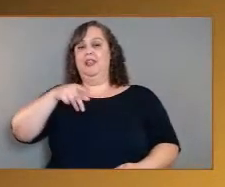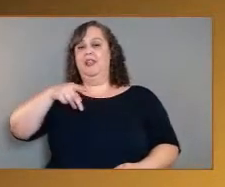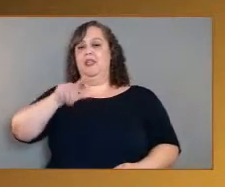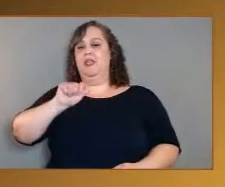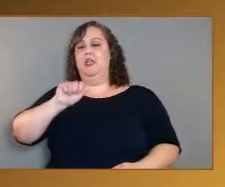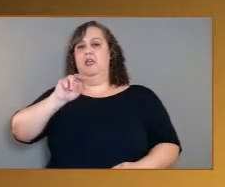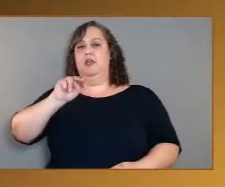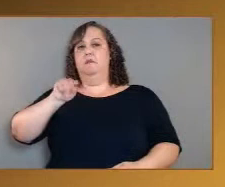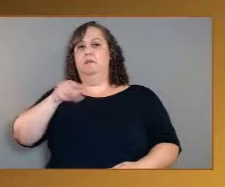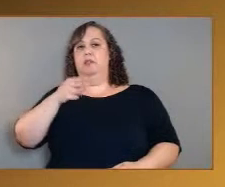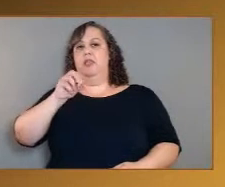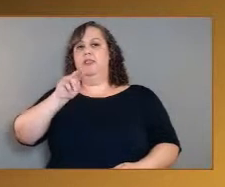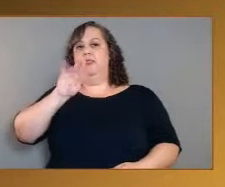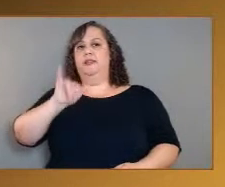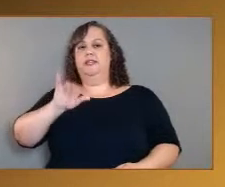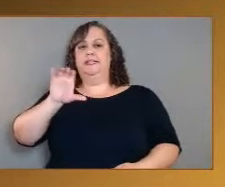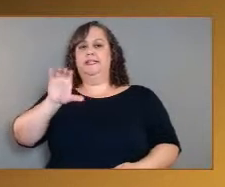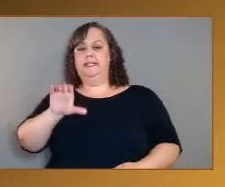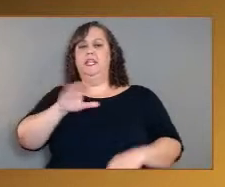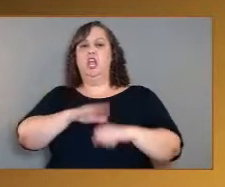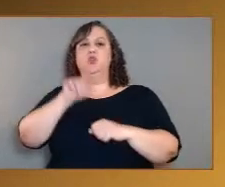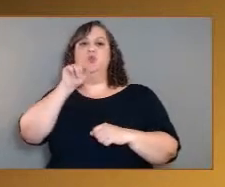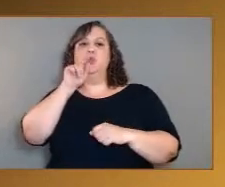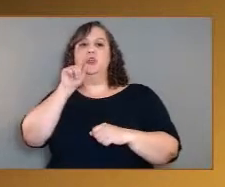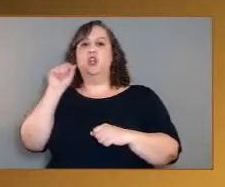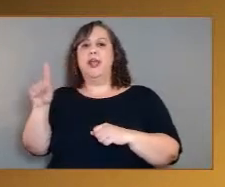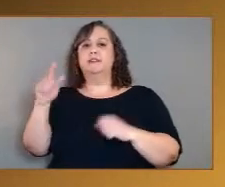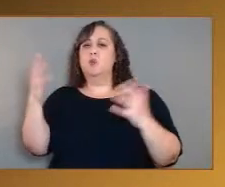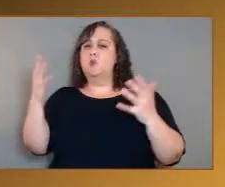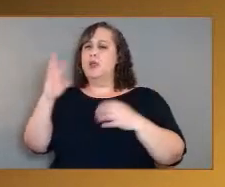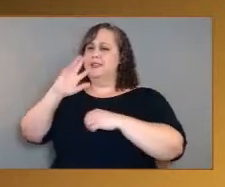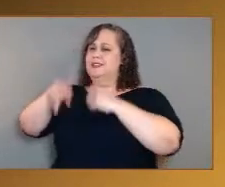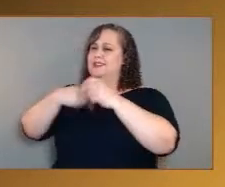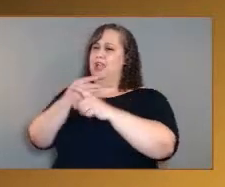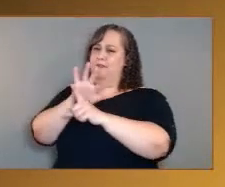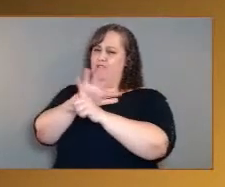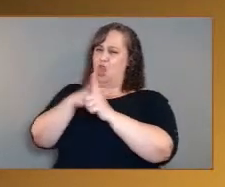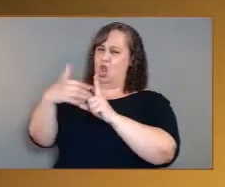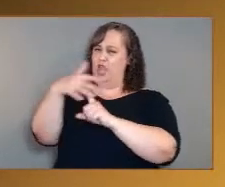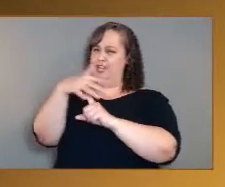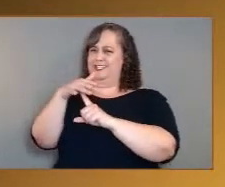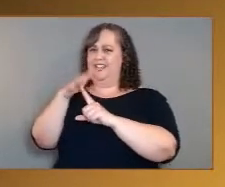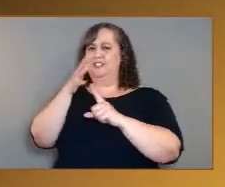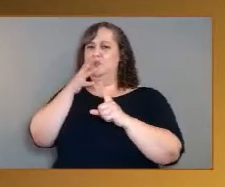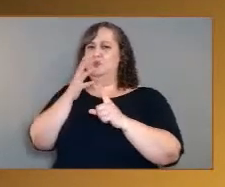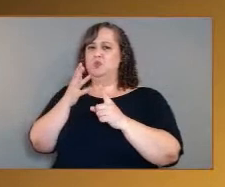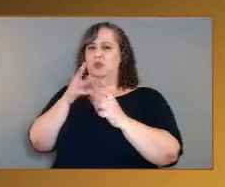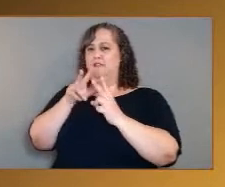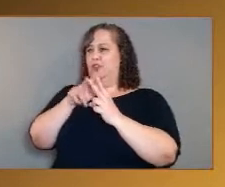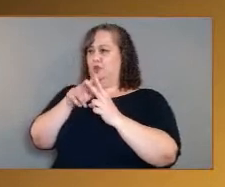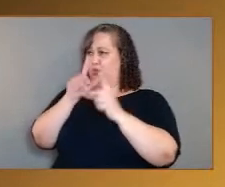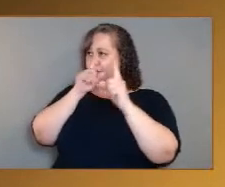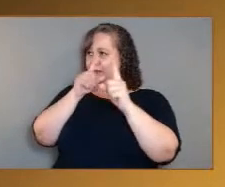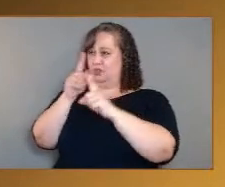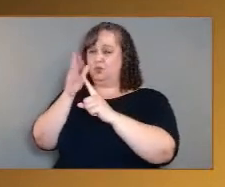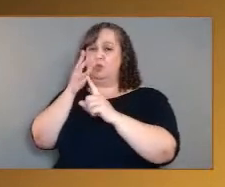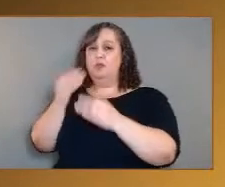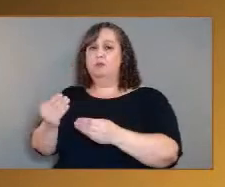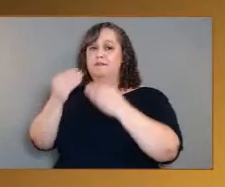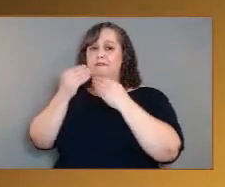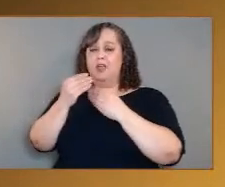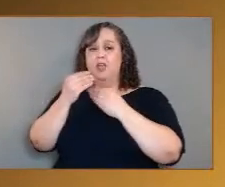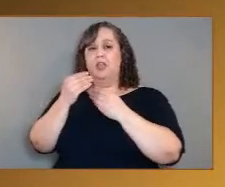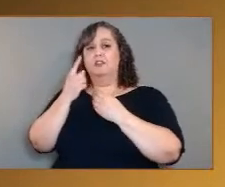context will these two new missions provide for climate data collected by the upcoming NASA Earth